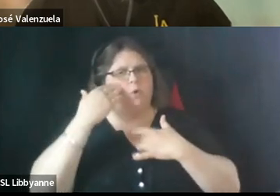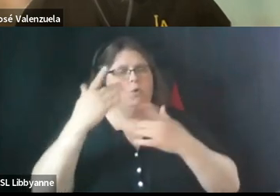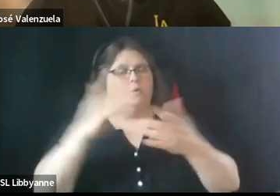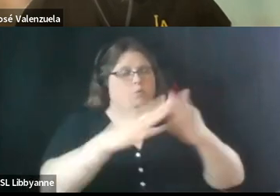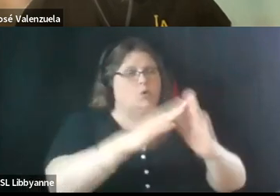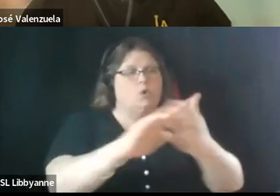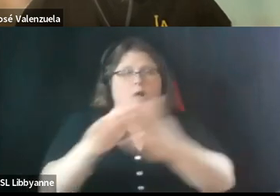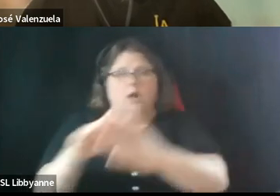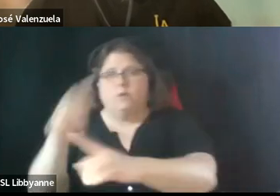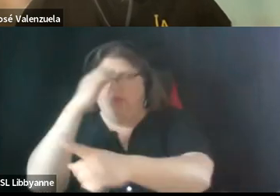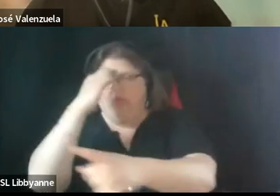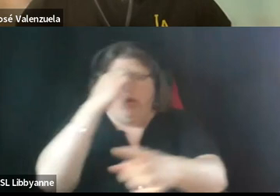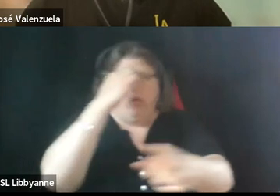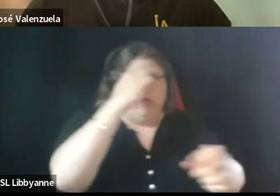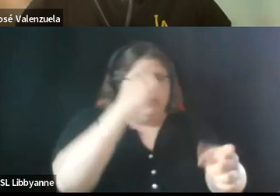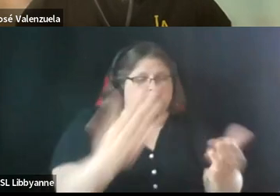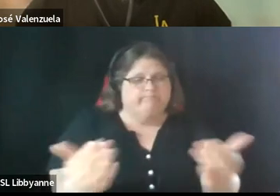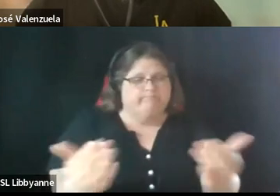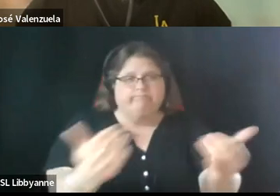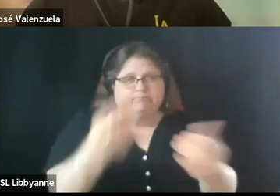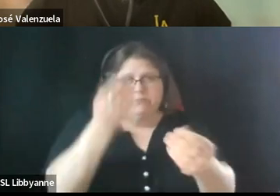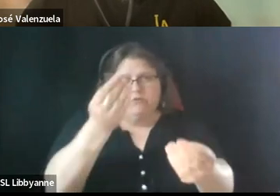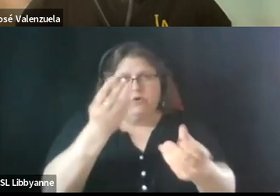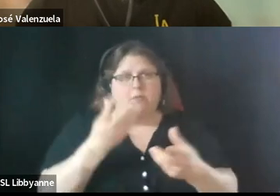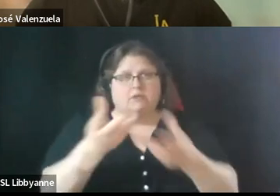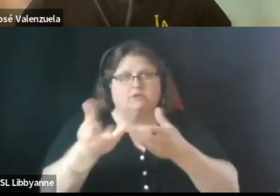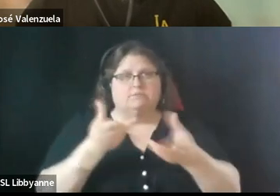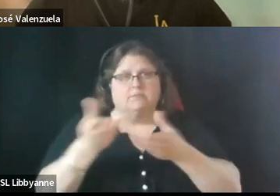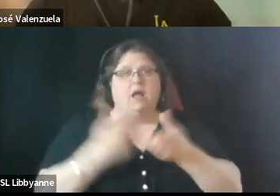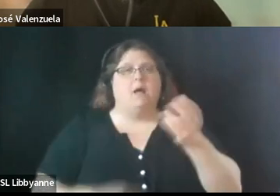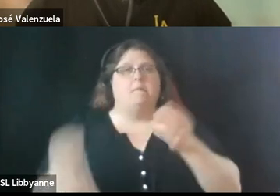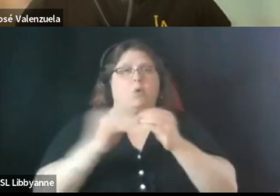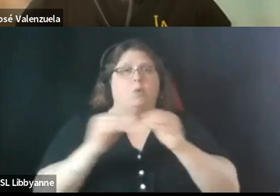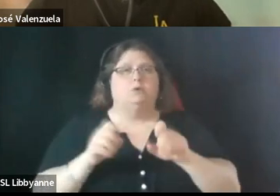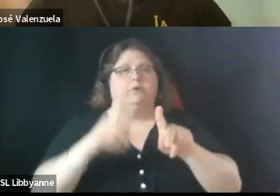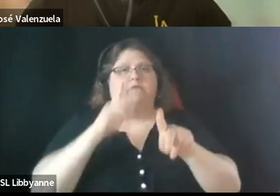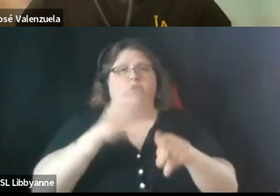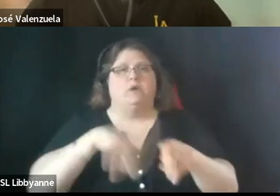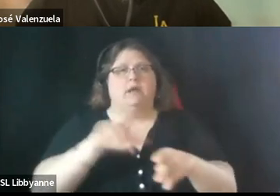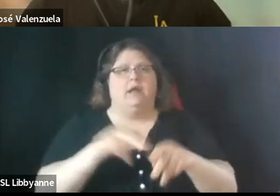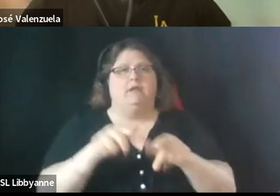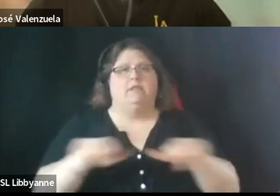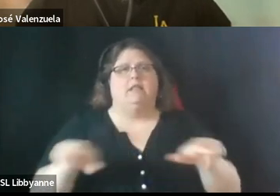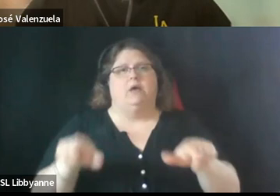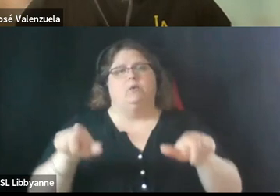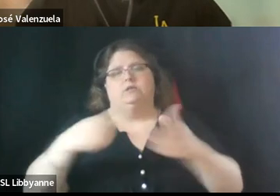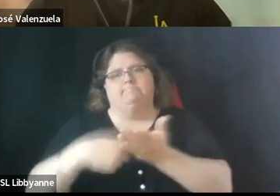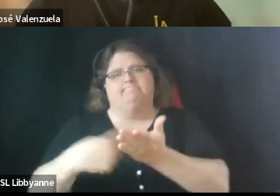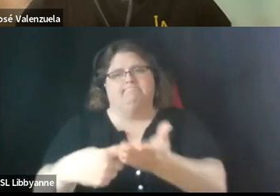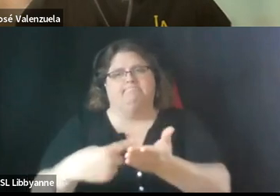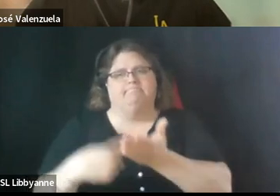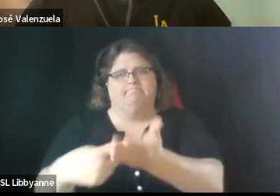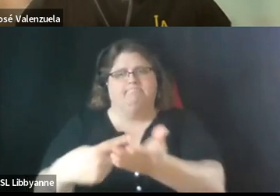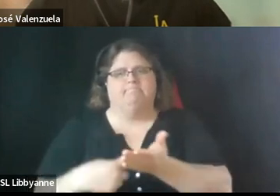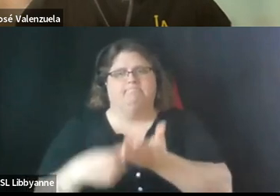organizations and to create more opportunities for native language dialogue so we continue to explore with staff just what that